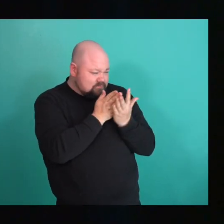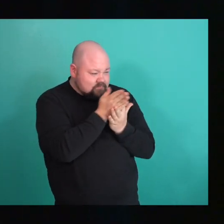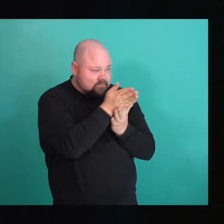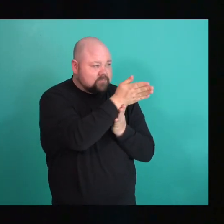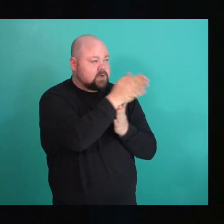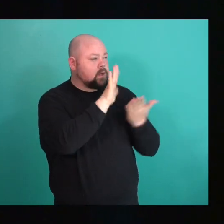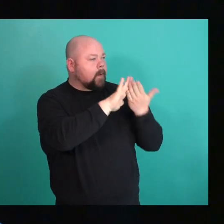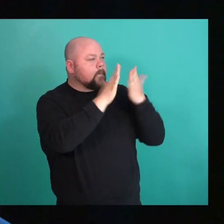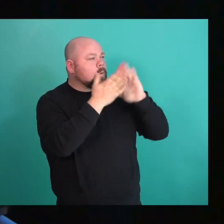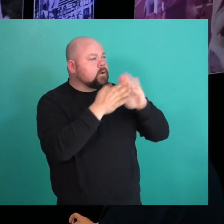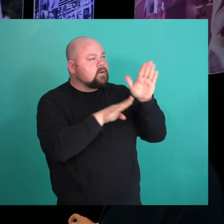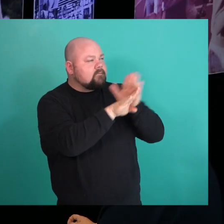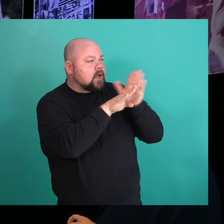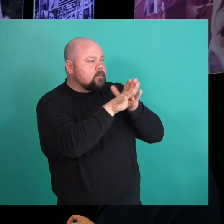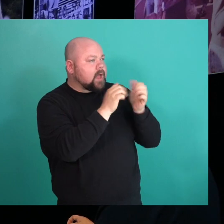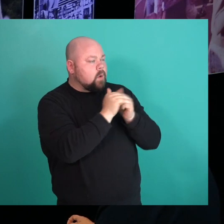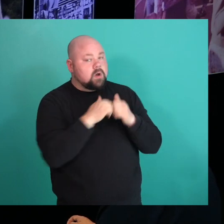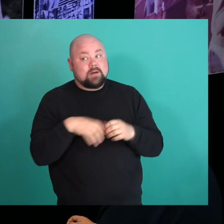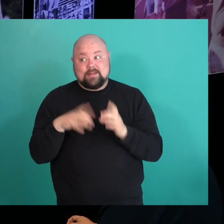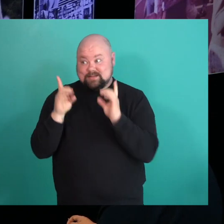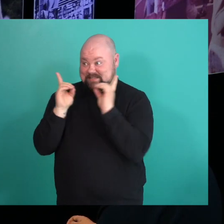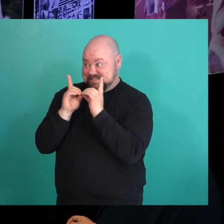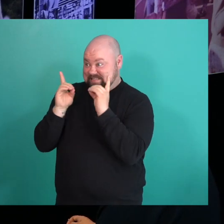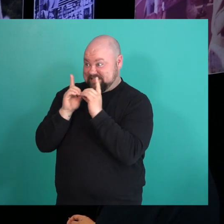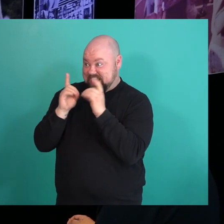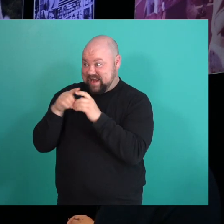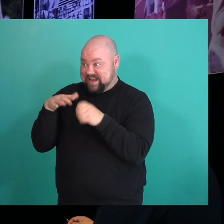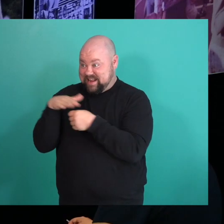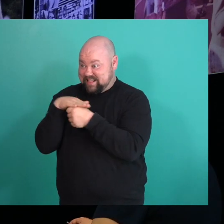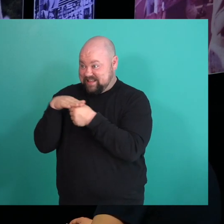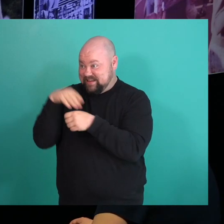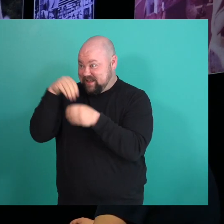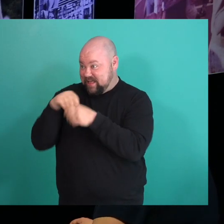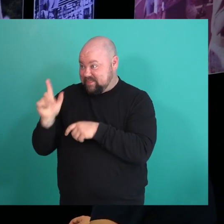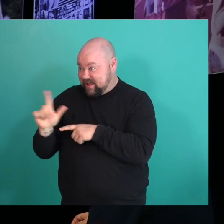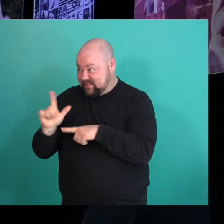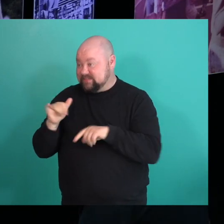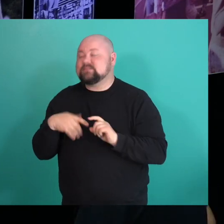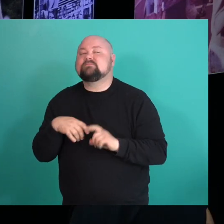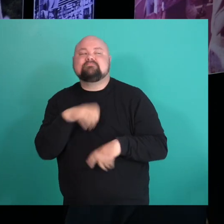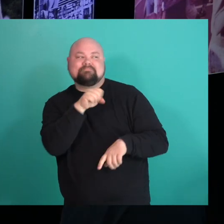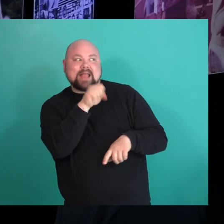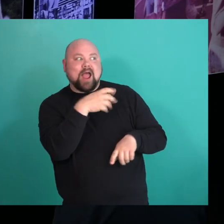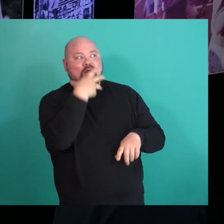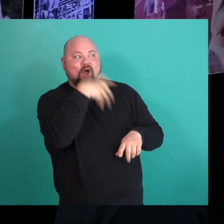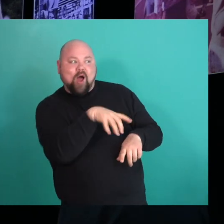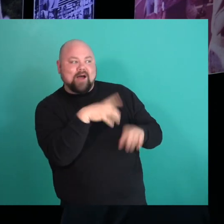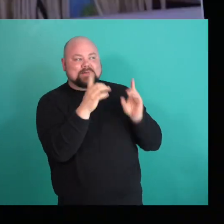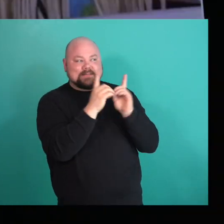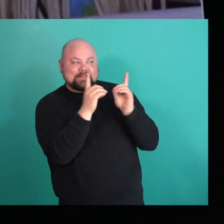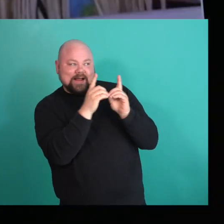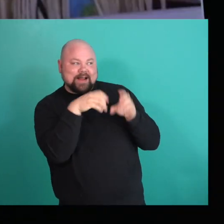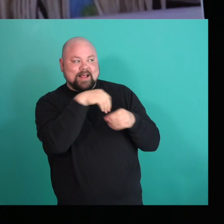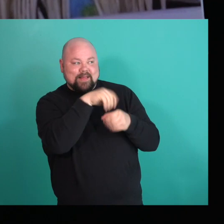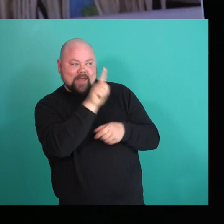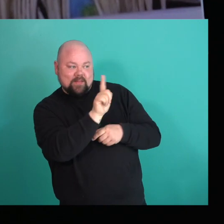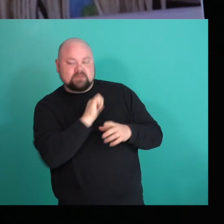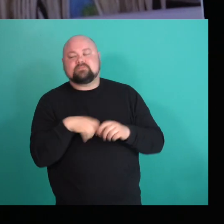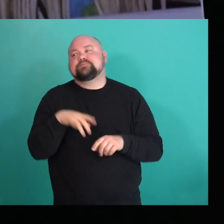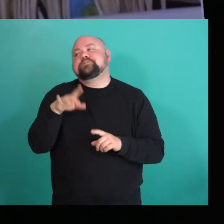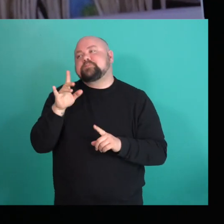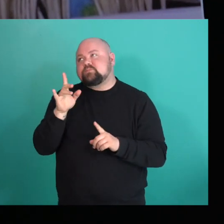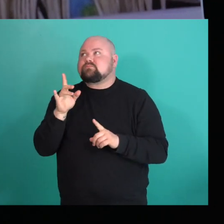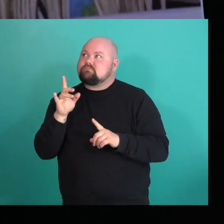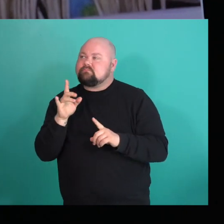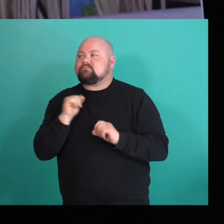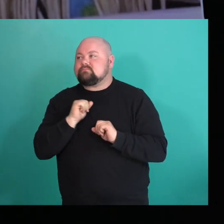community? The dating scene in Langley? Yeah. The hot gay dating scene in Langley. Well, didn't have, well,